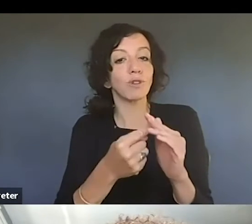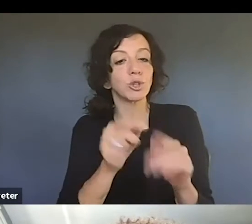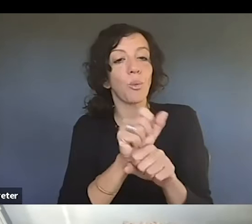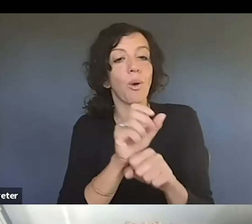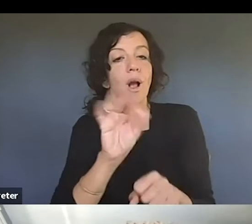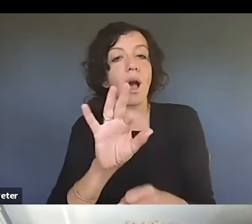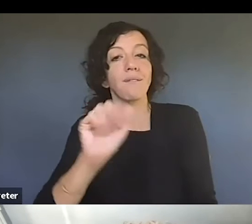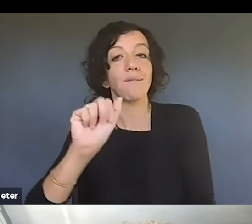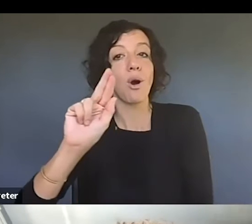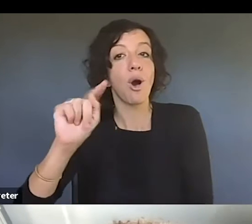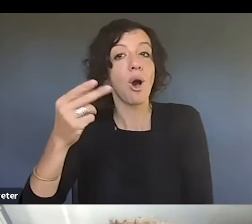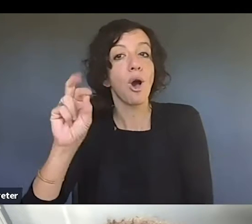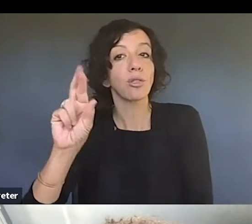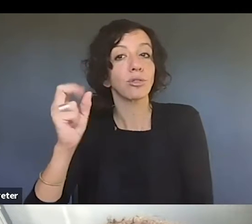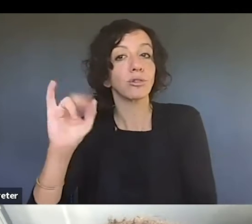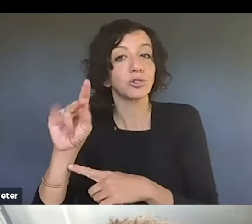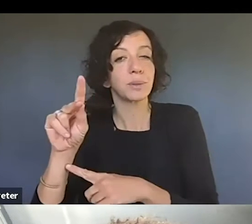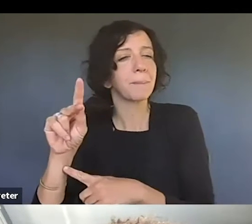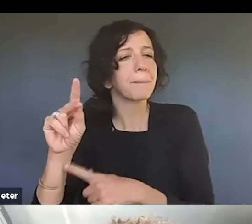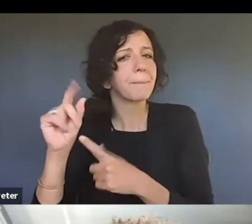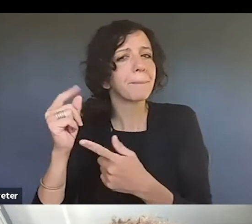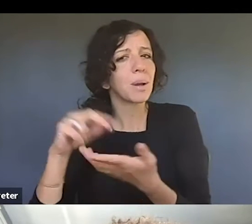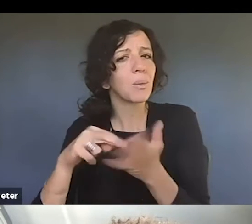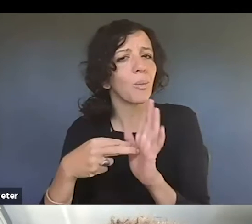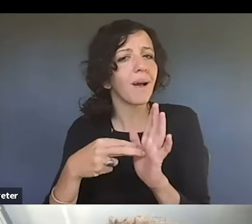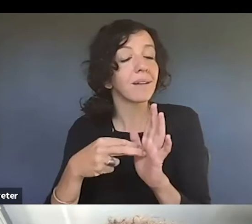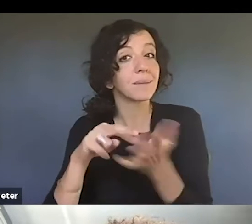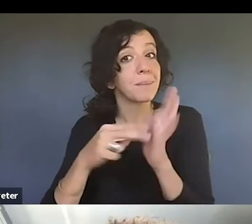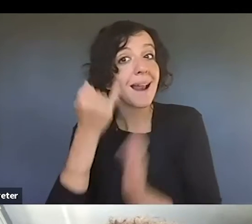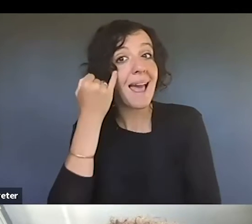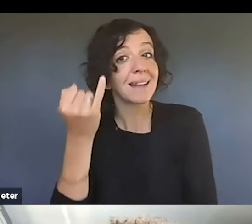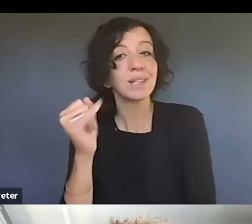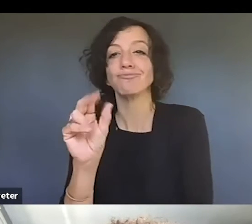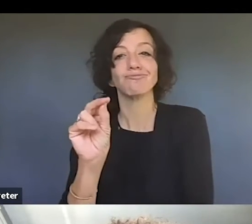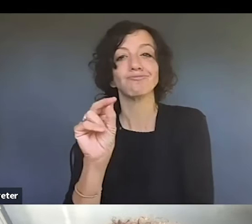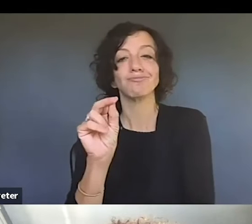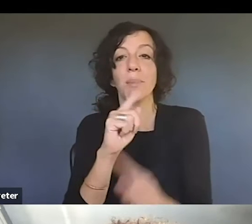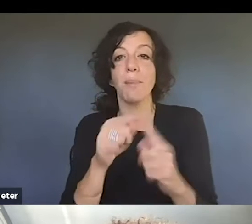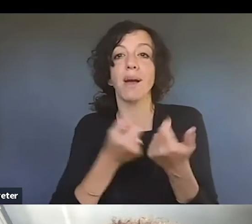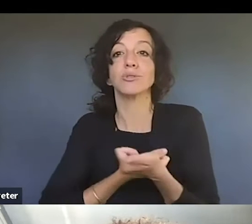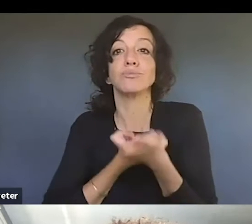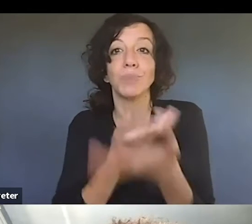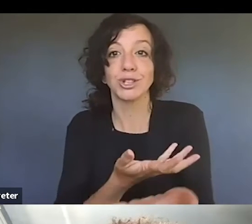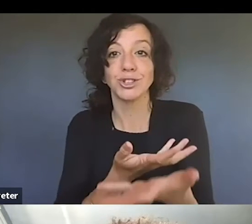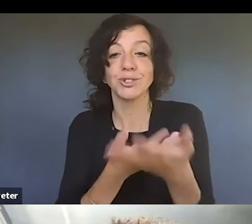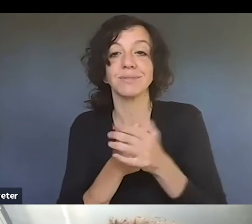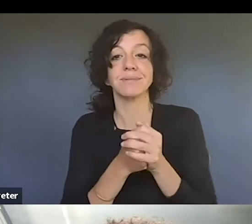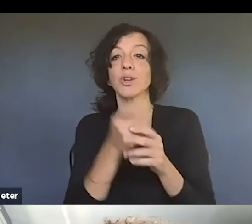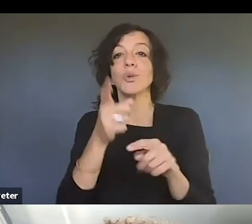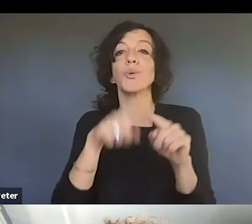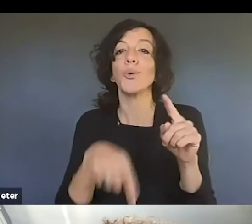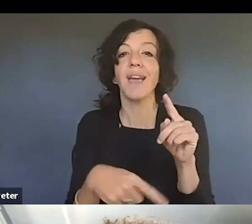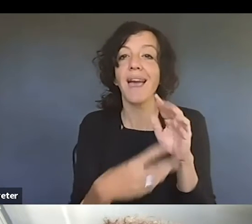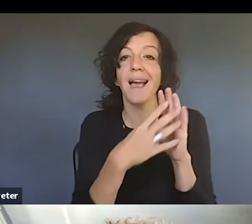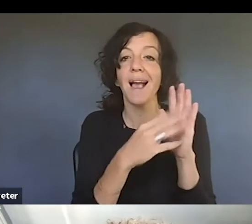authorship mean? Authorship does not mean idea. It means expression. So you can't copyright the